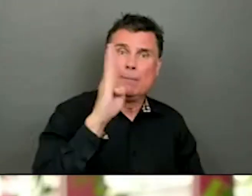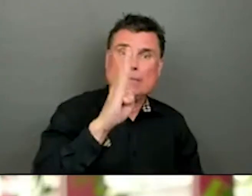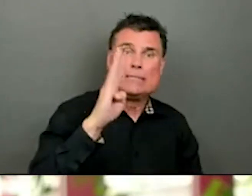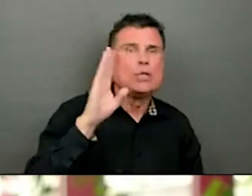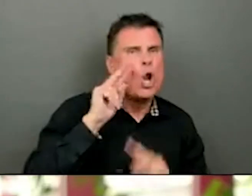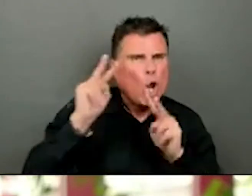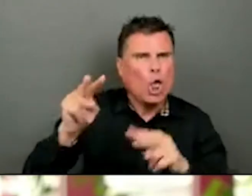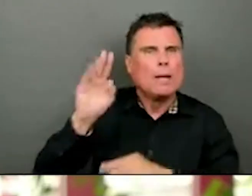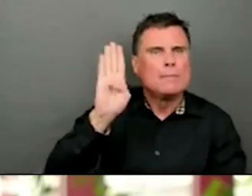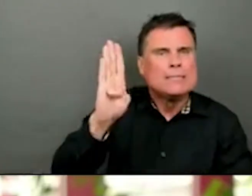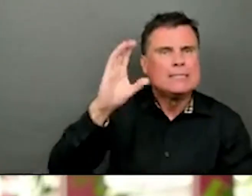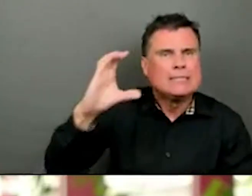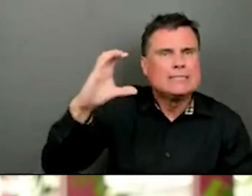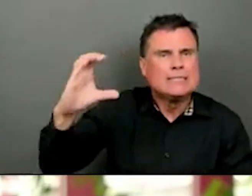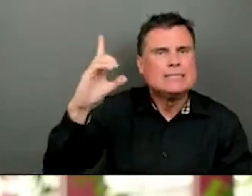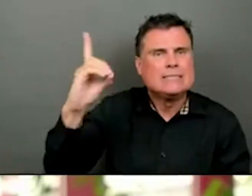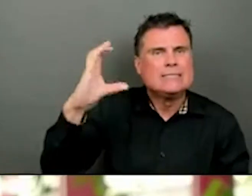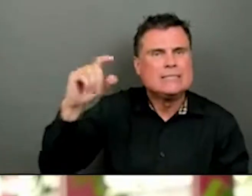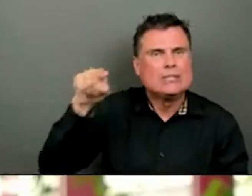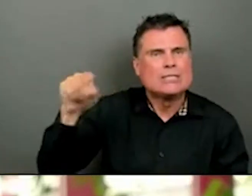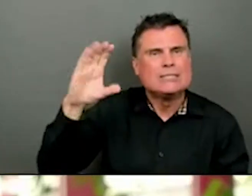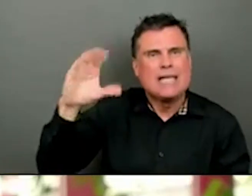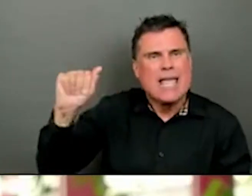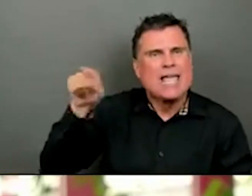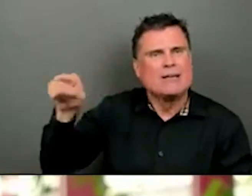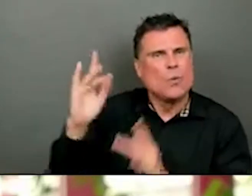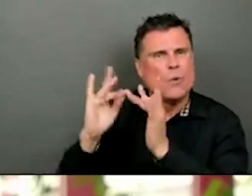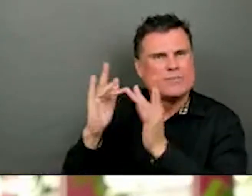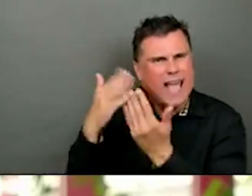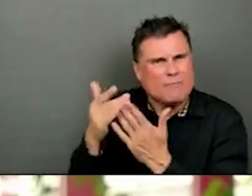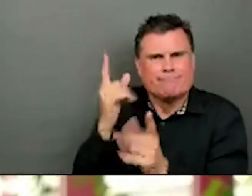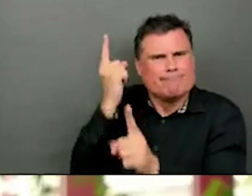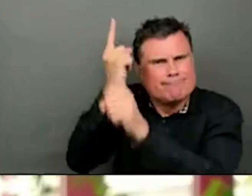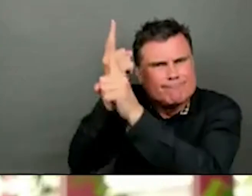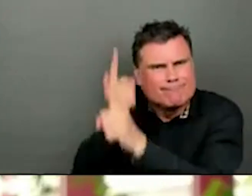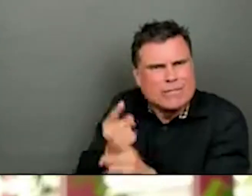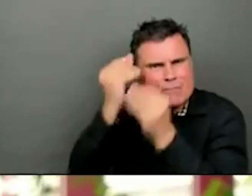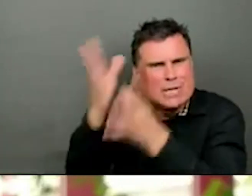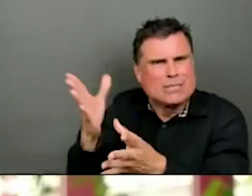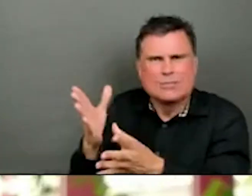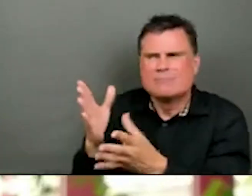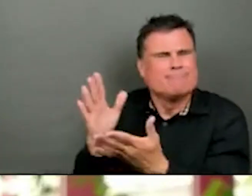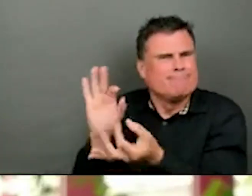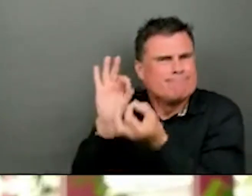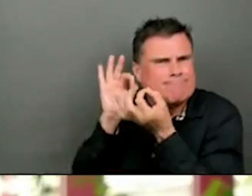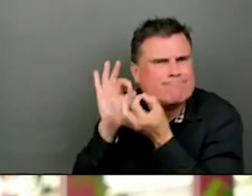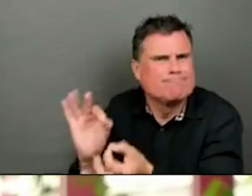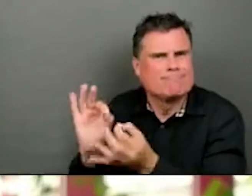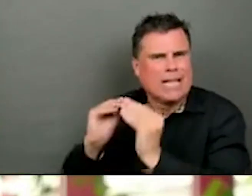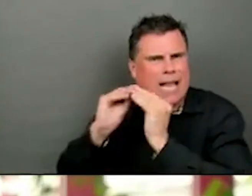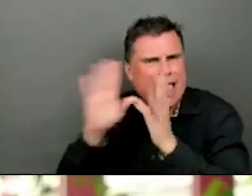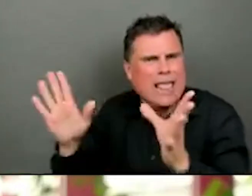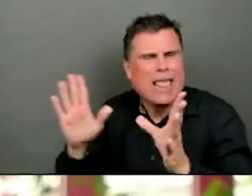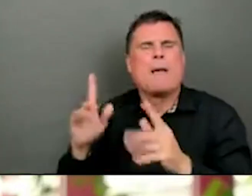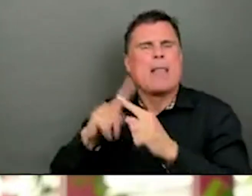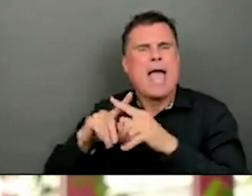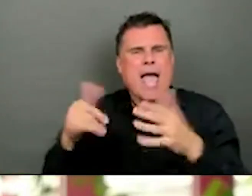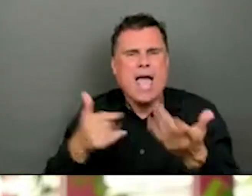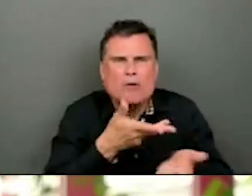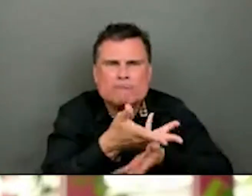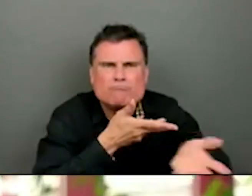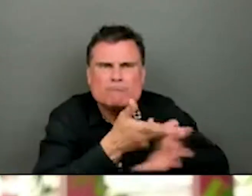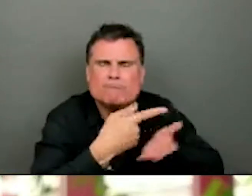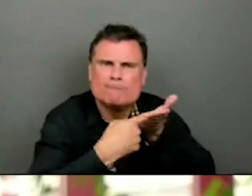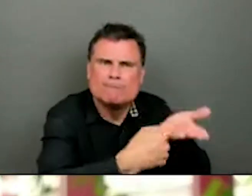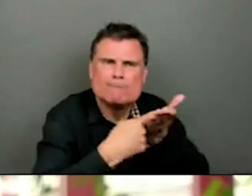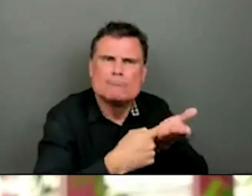section on, you how do you tell if it's good information, and where does it come from, and how to talk people, and the other thing, and I